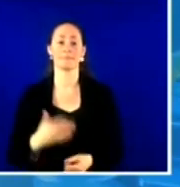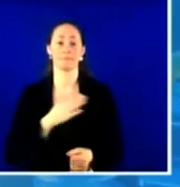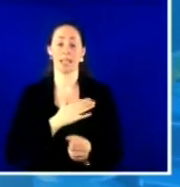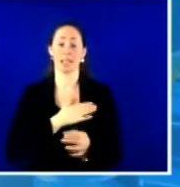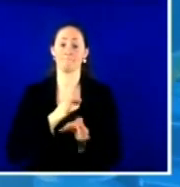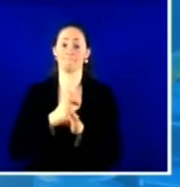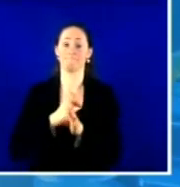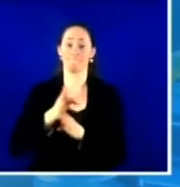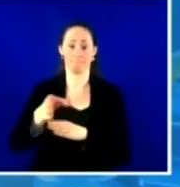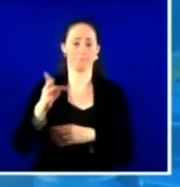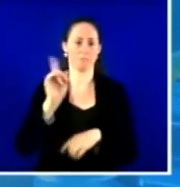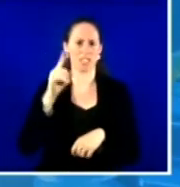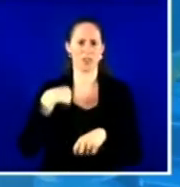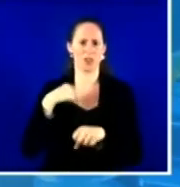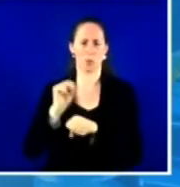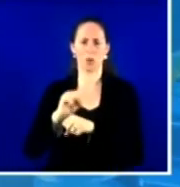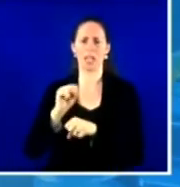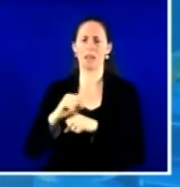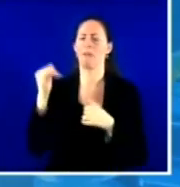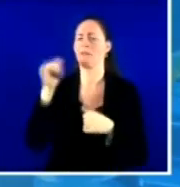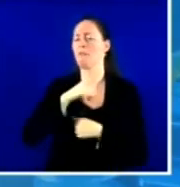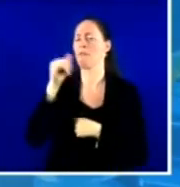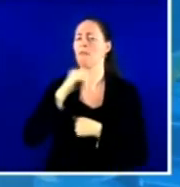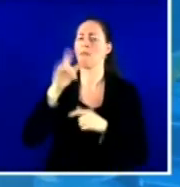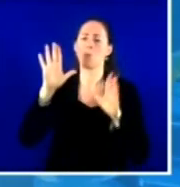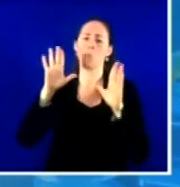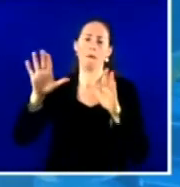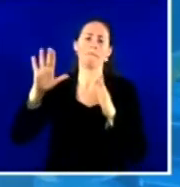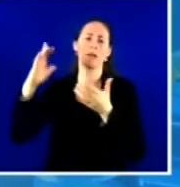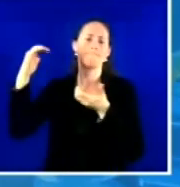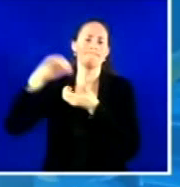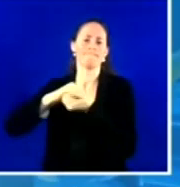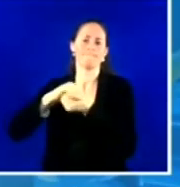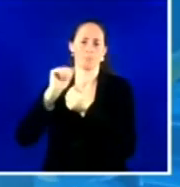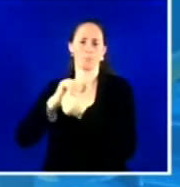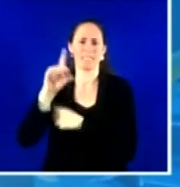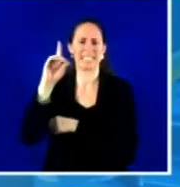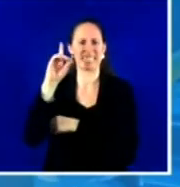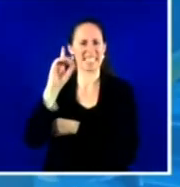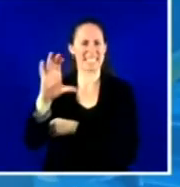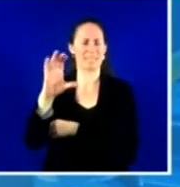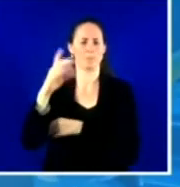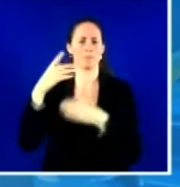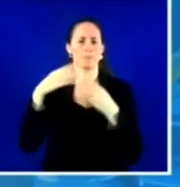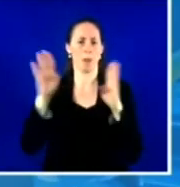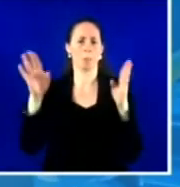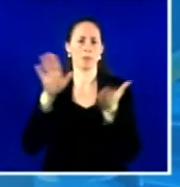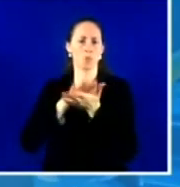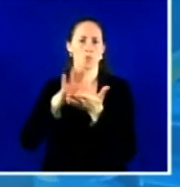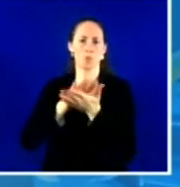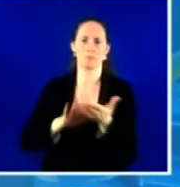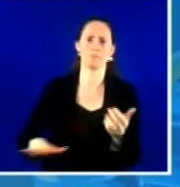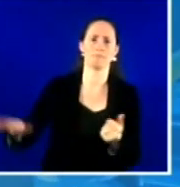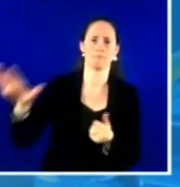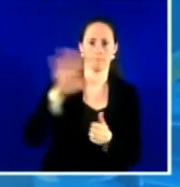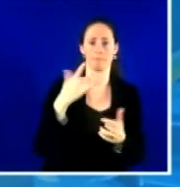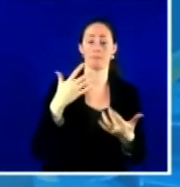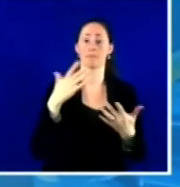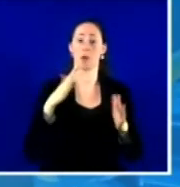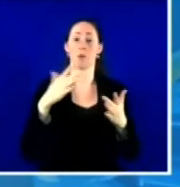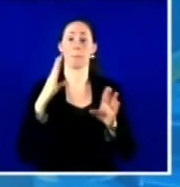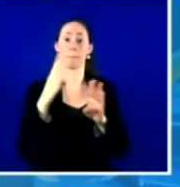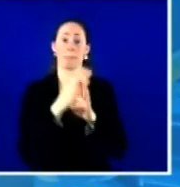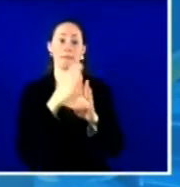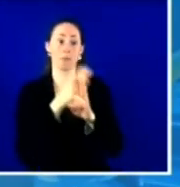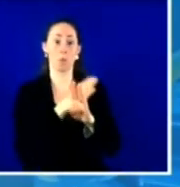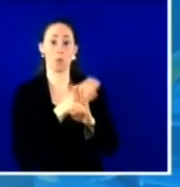with DC public schools. Uh, and we partnered together with DC public schools actually before the vaccine was authorized in adolescence, because we really wanted to